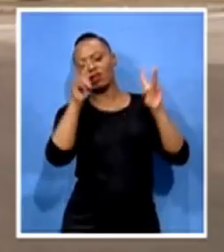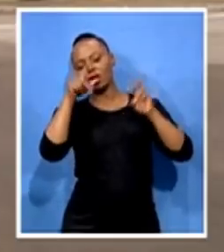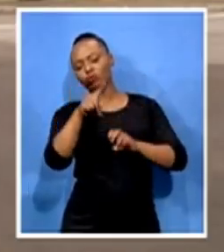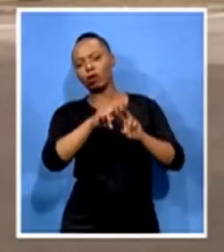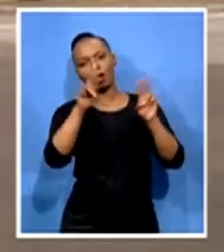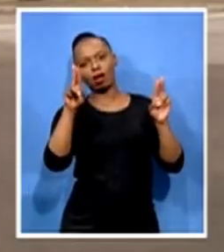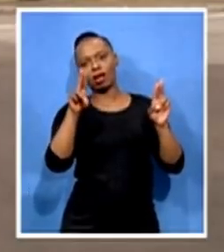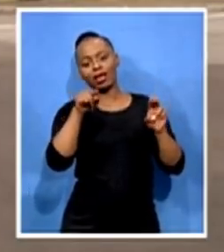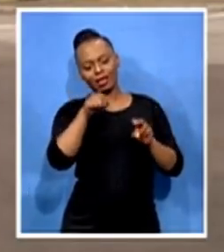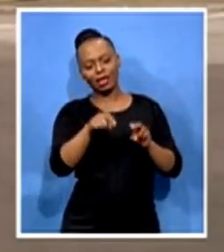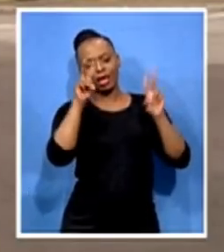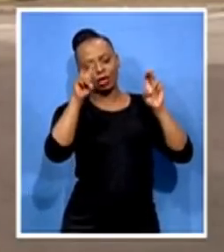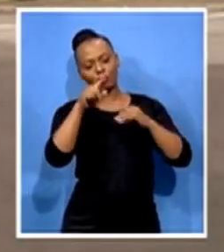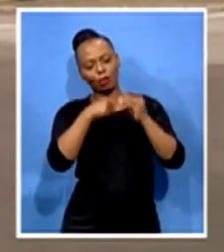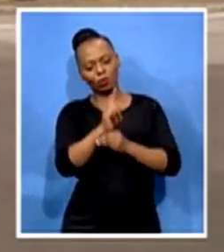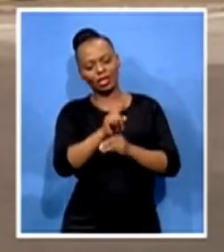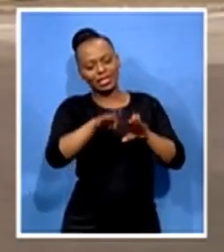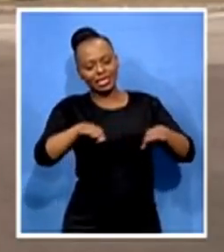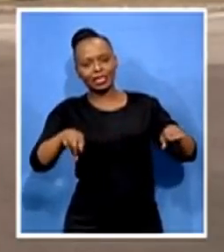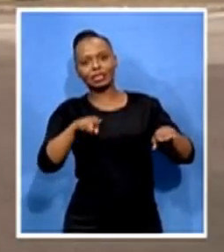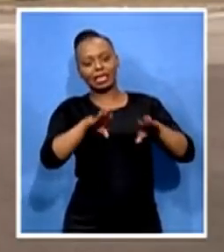the children at the moment, those are the most important people.